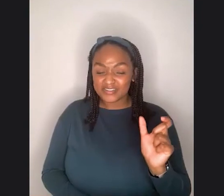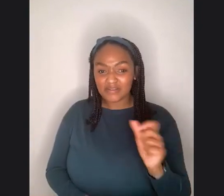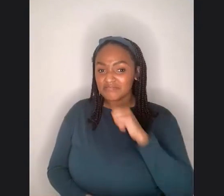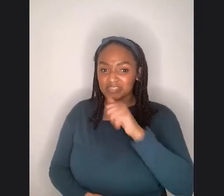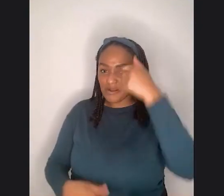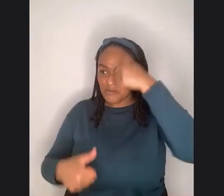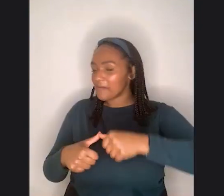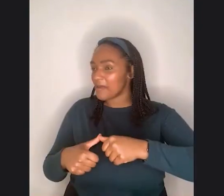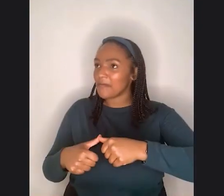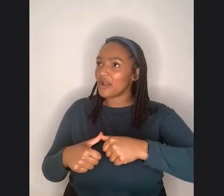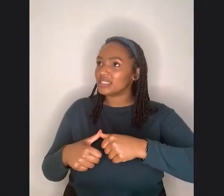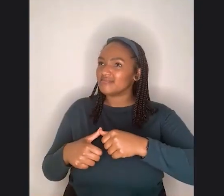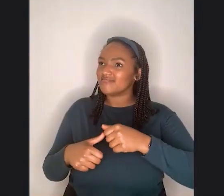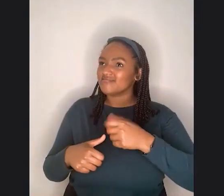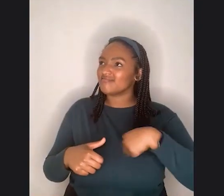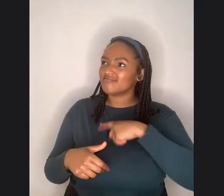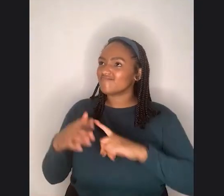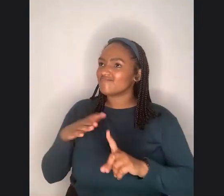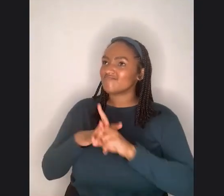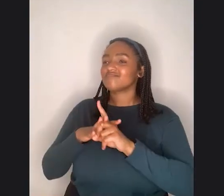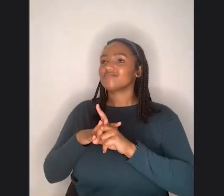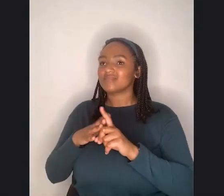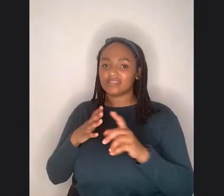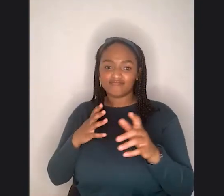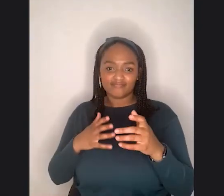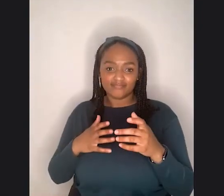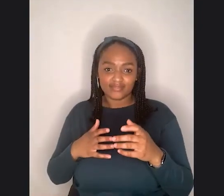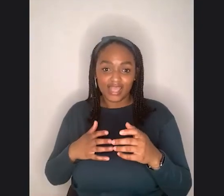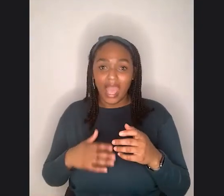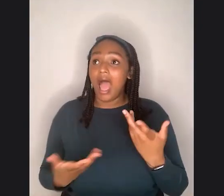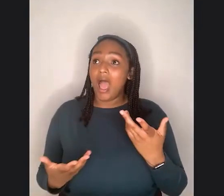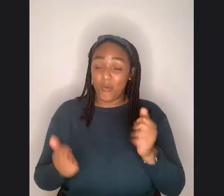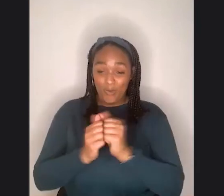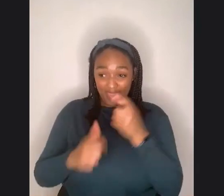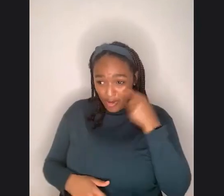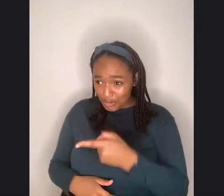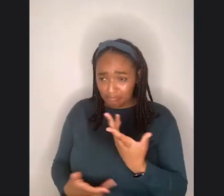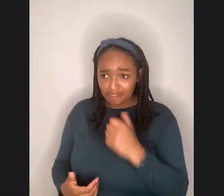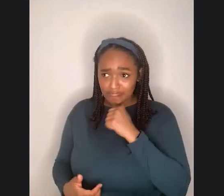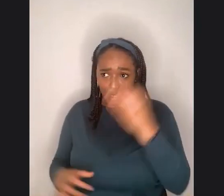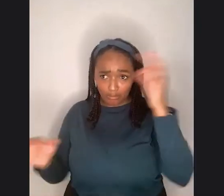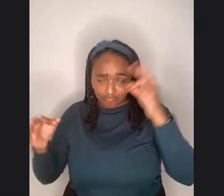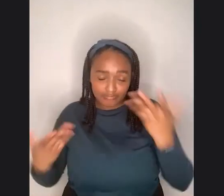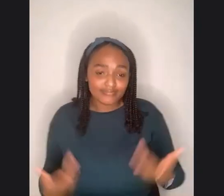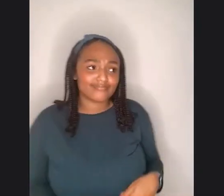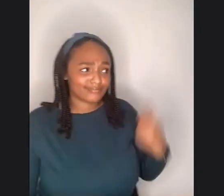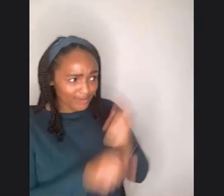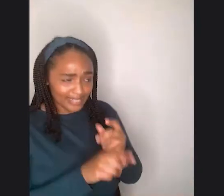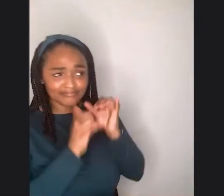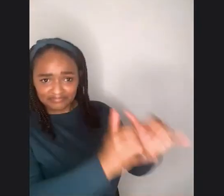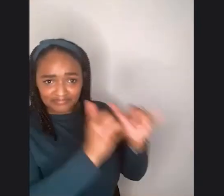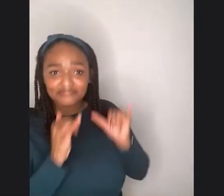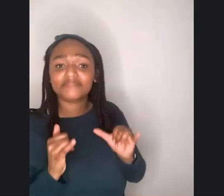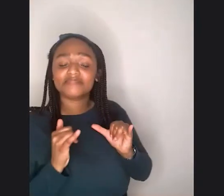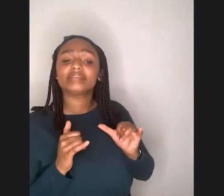I don't remember social media without you, honestly. Yeah. And, you know, to be able to have this